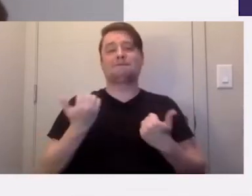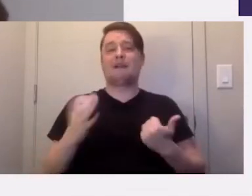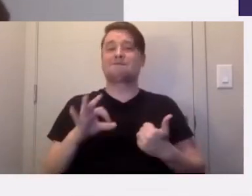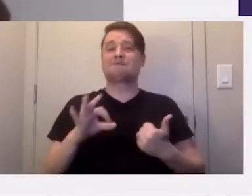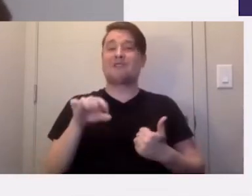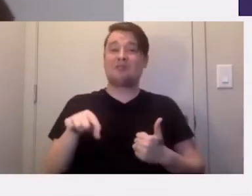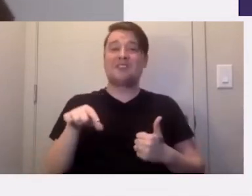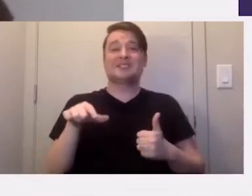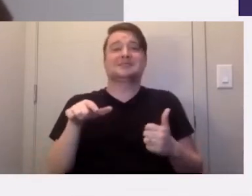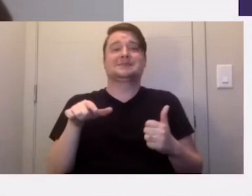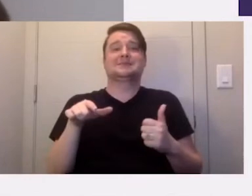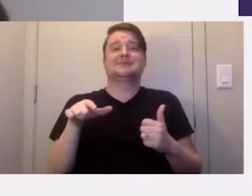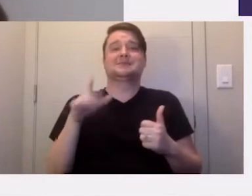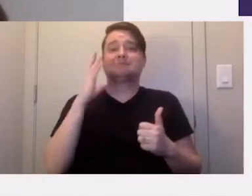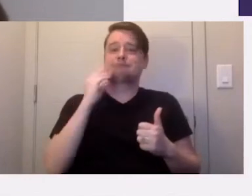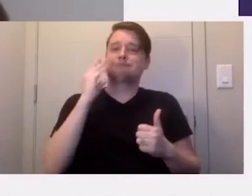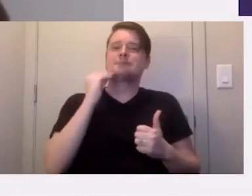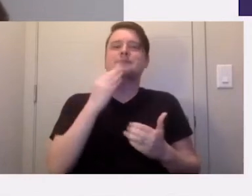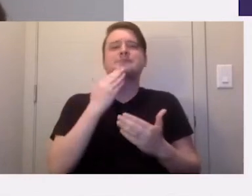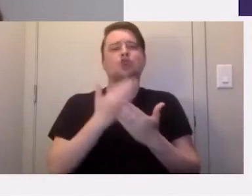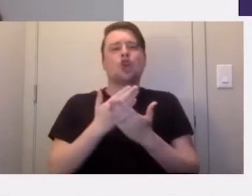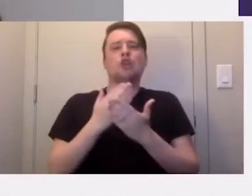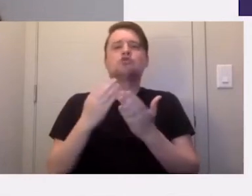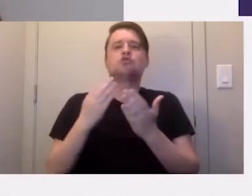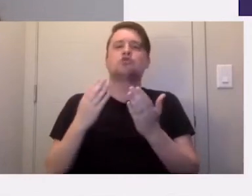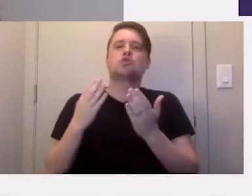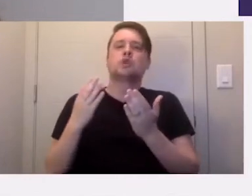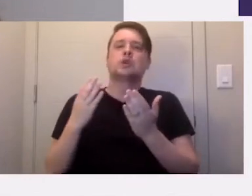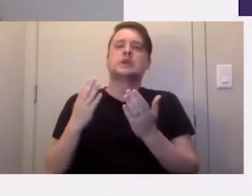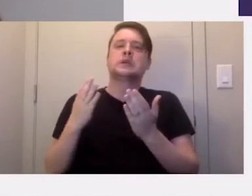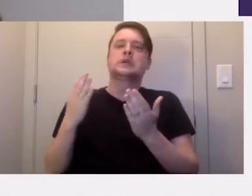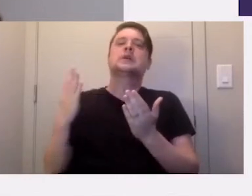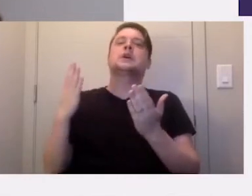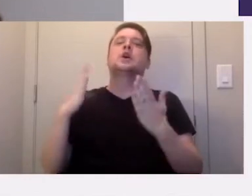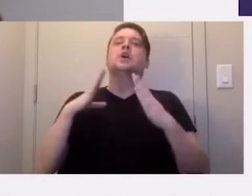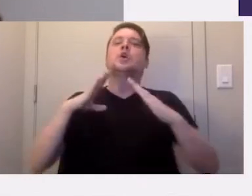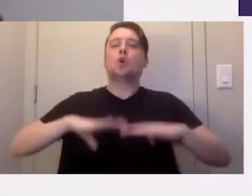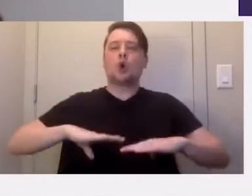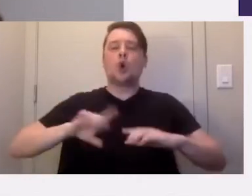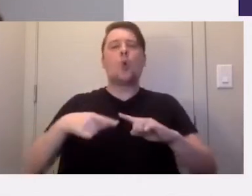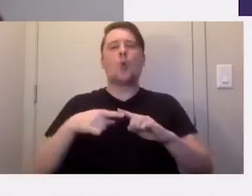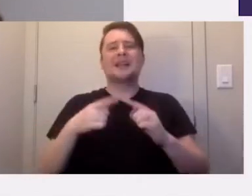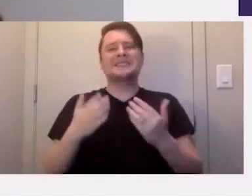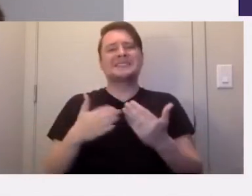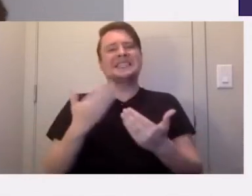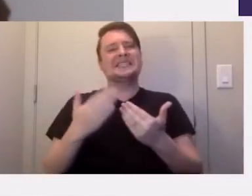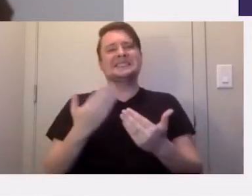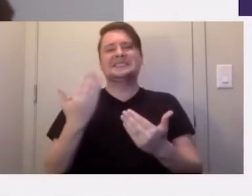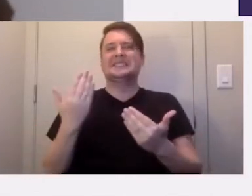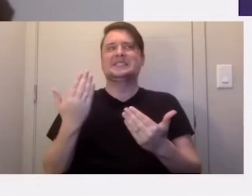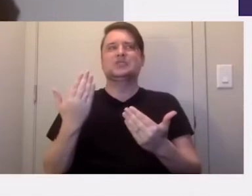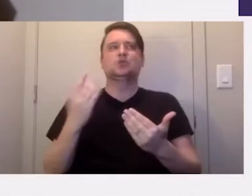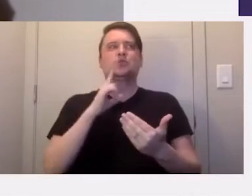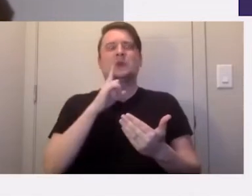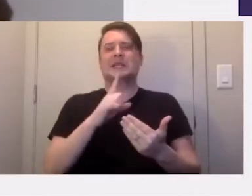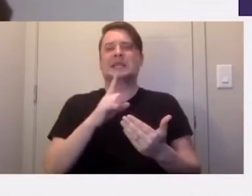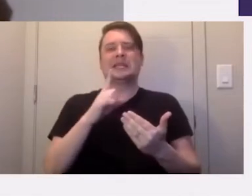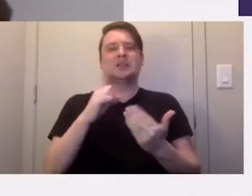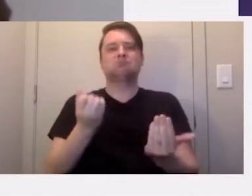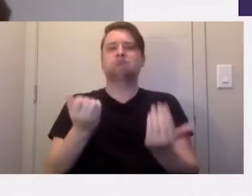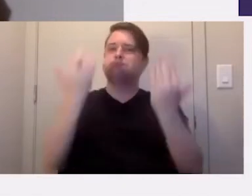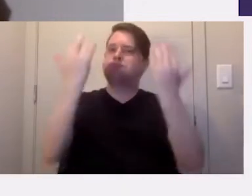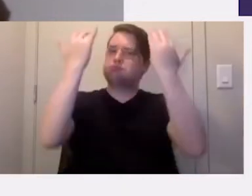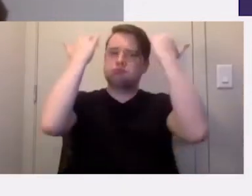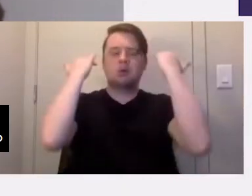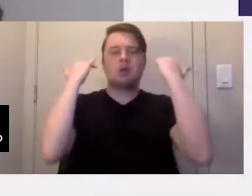to be especially reassuring during this time when it's so easy to really drown in the